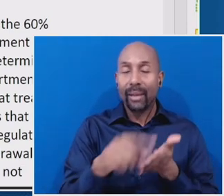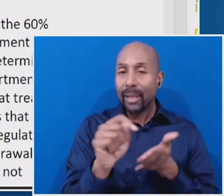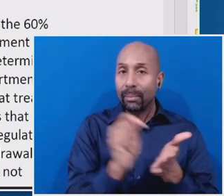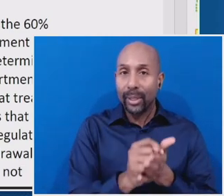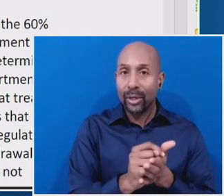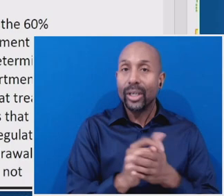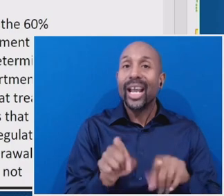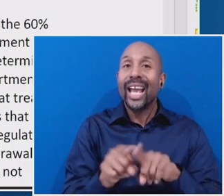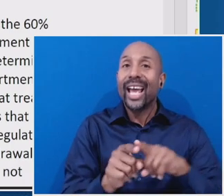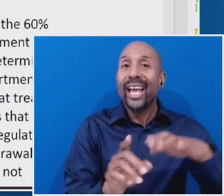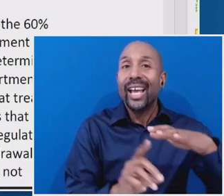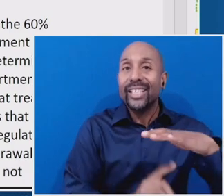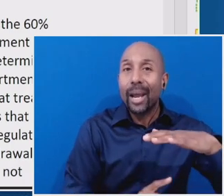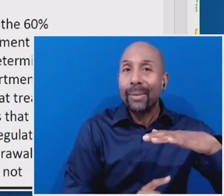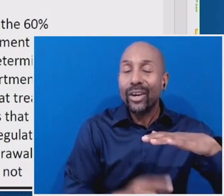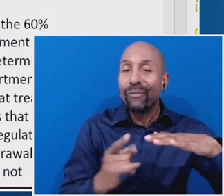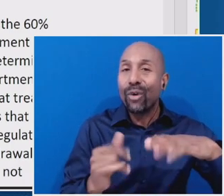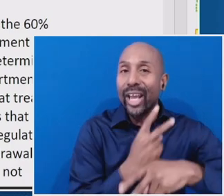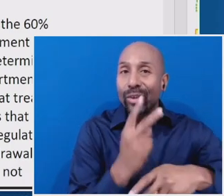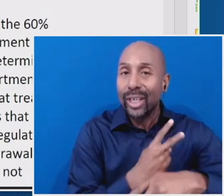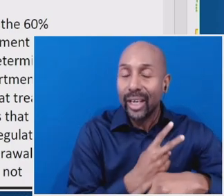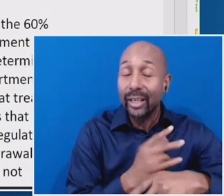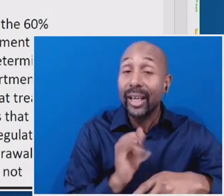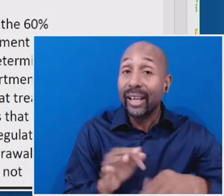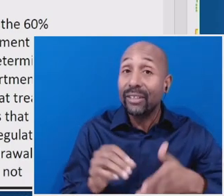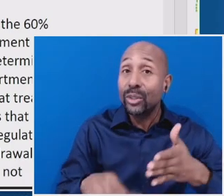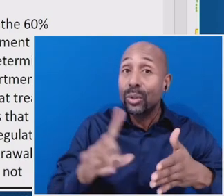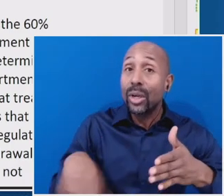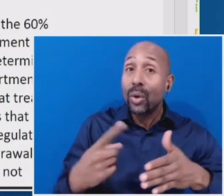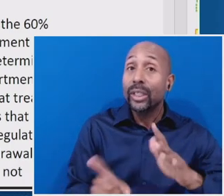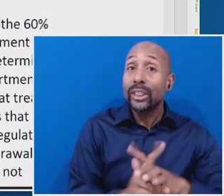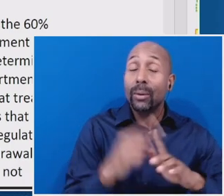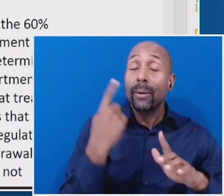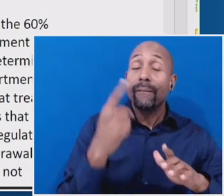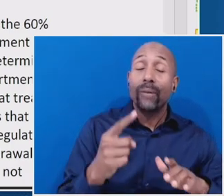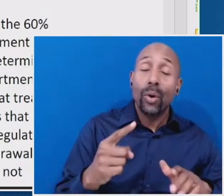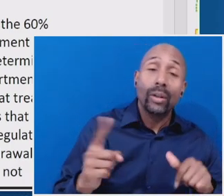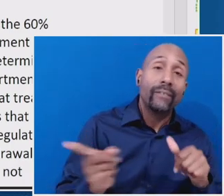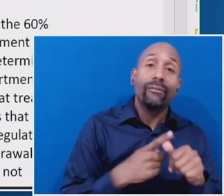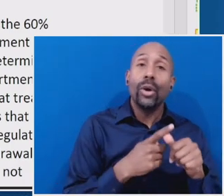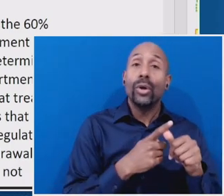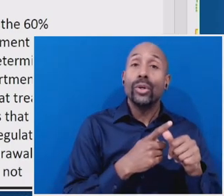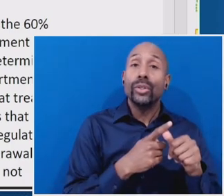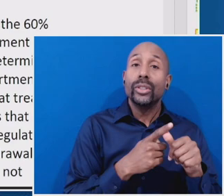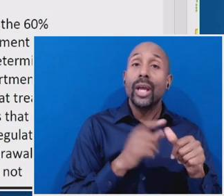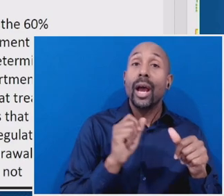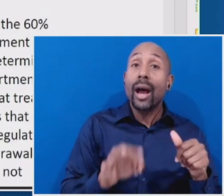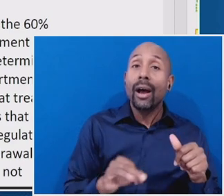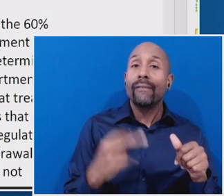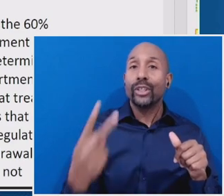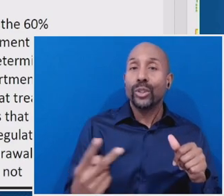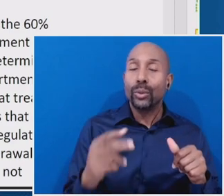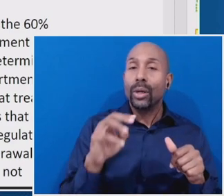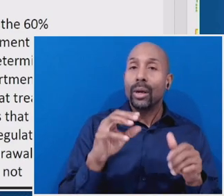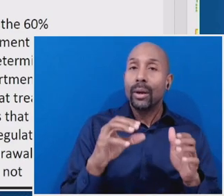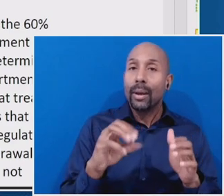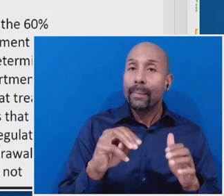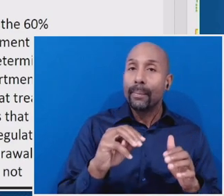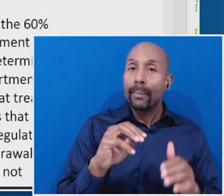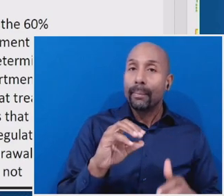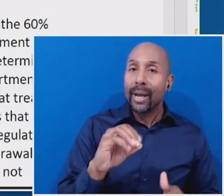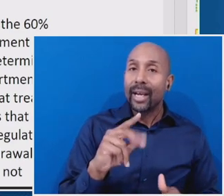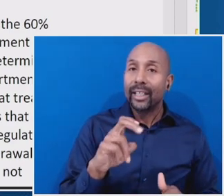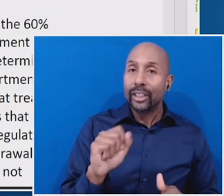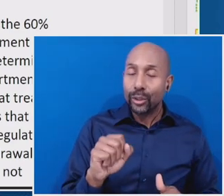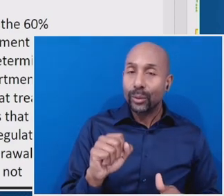if, for example, the student was only attending the first of two modules, uh, that, that comprised the entire term. As an